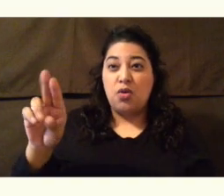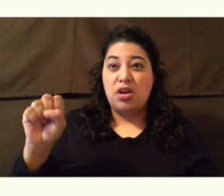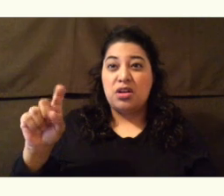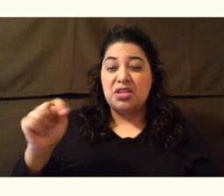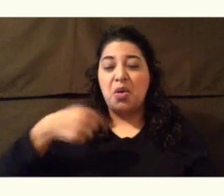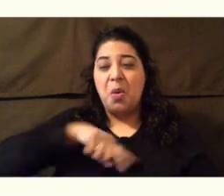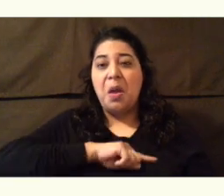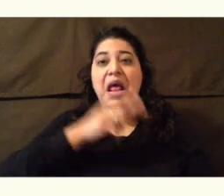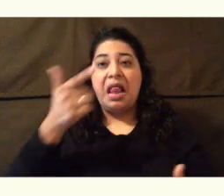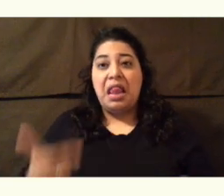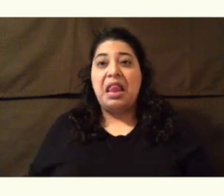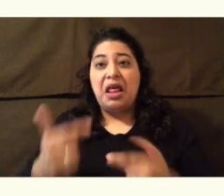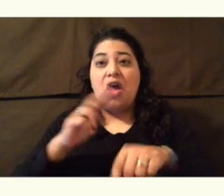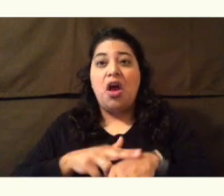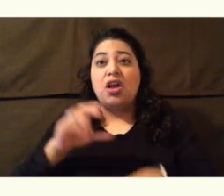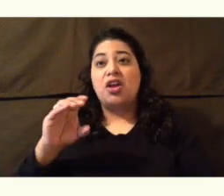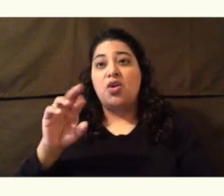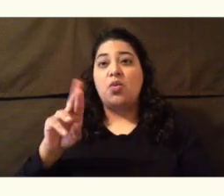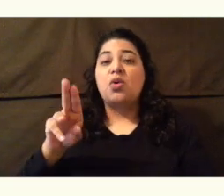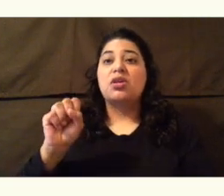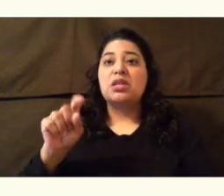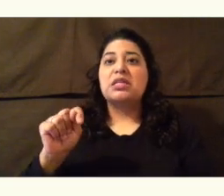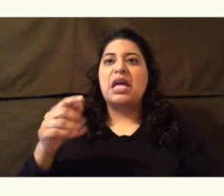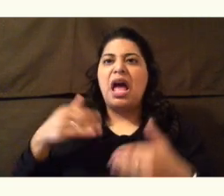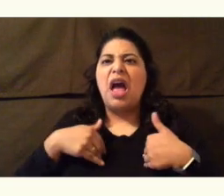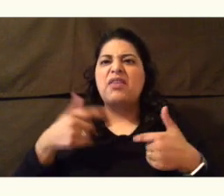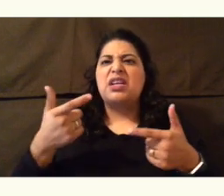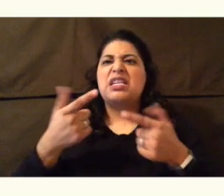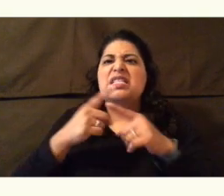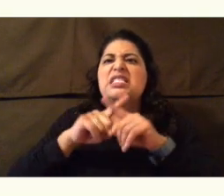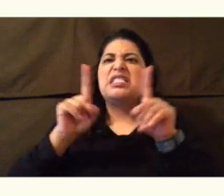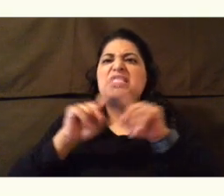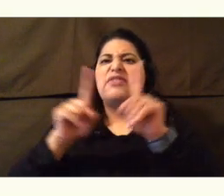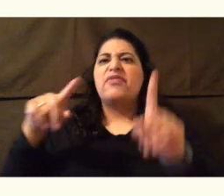is divided into different plates, or large areas.